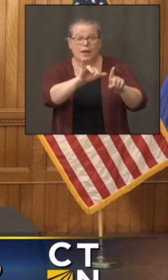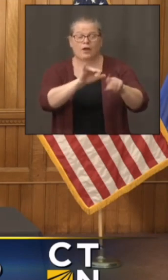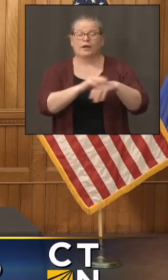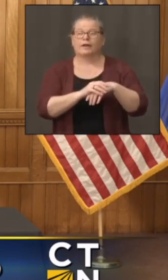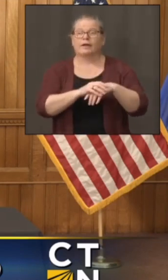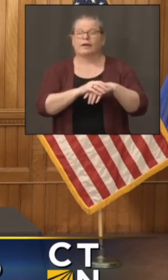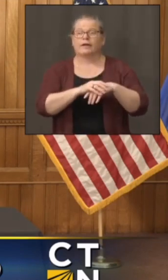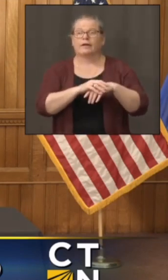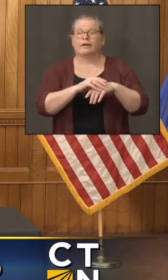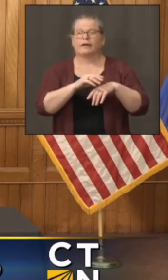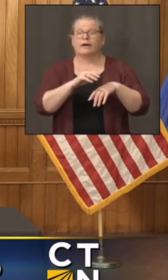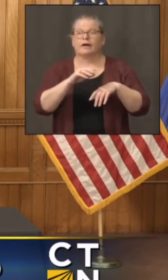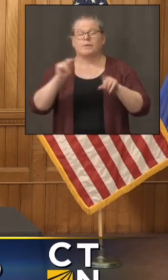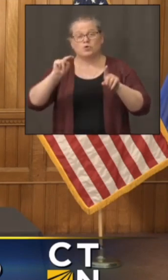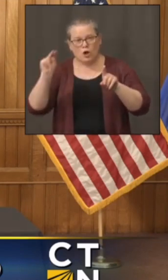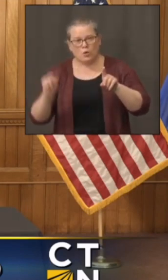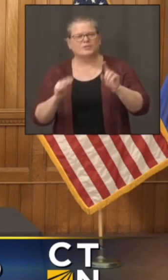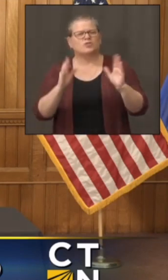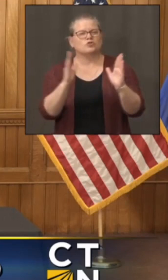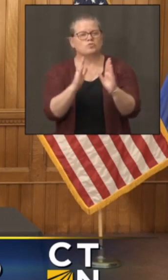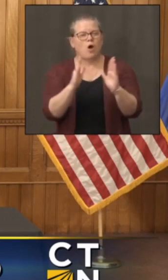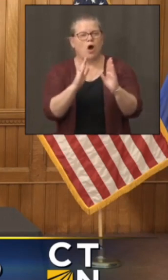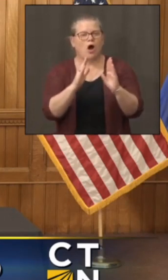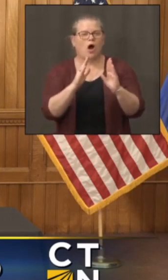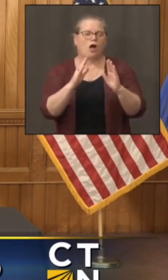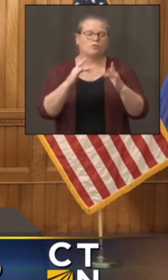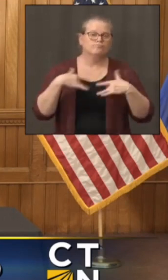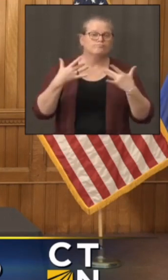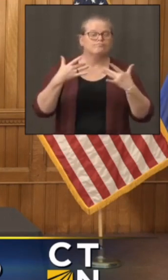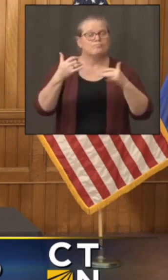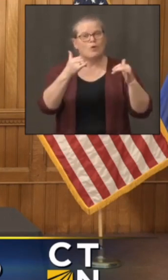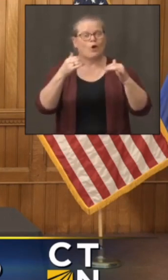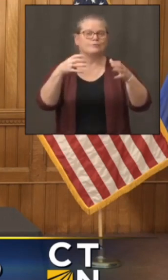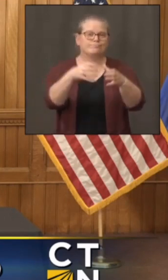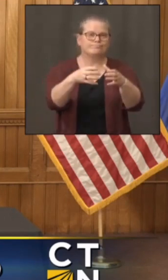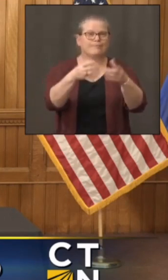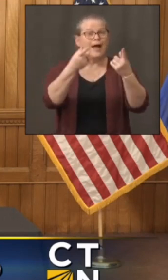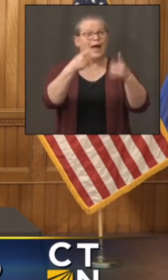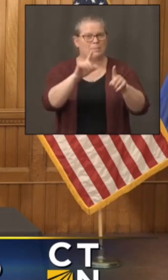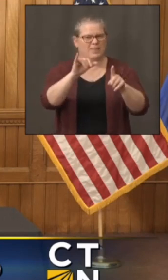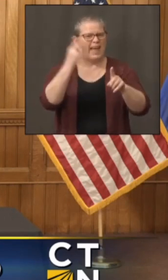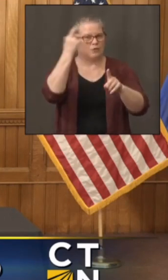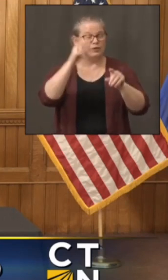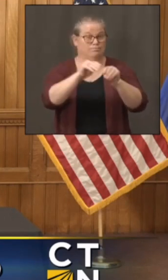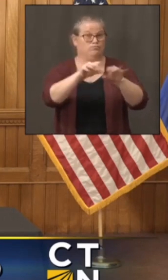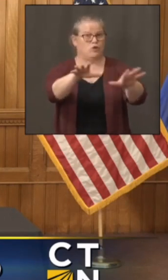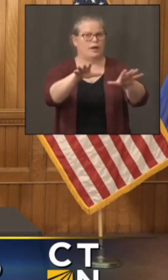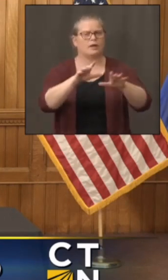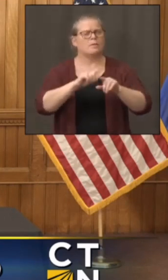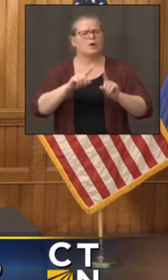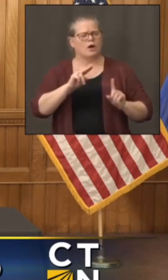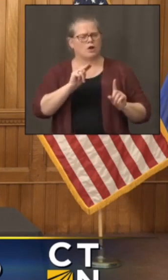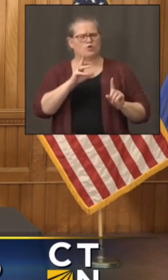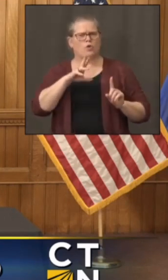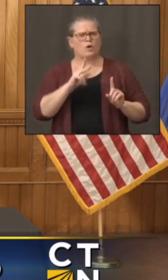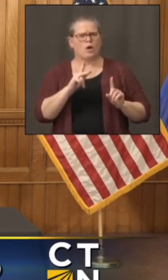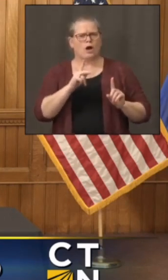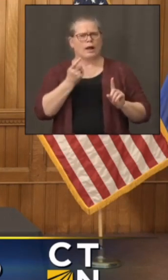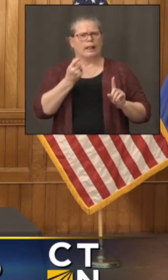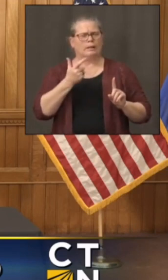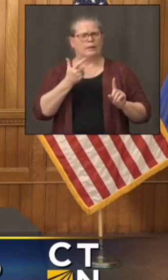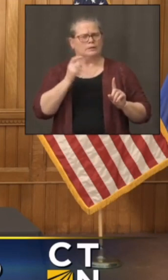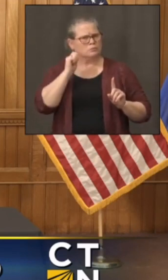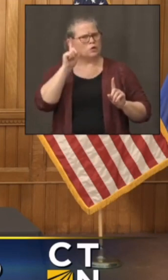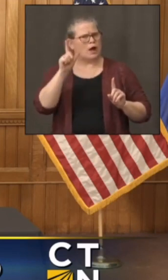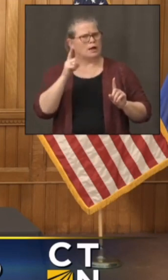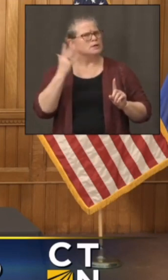but um norwalk uh is a bit of a surprise to me josh dj you want to